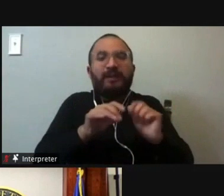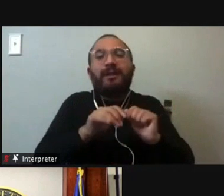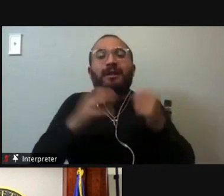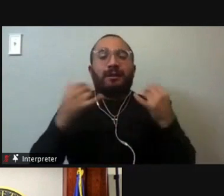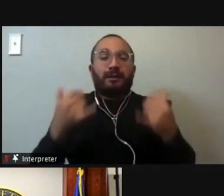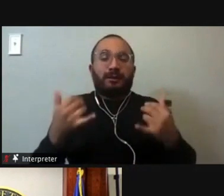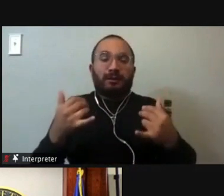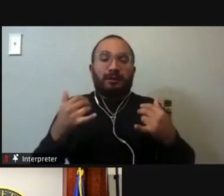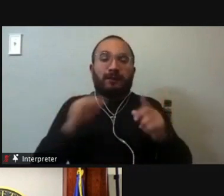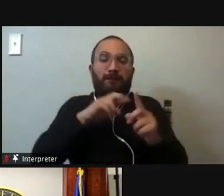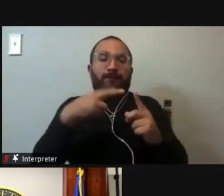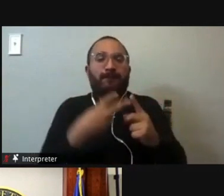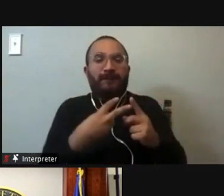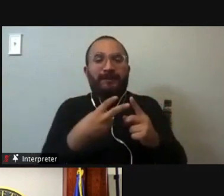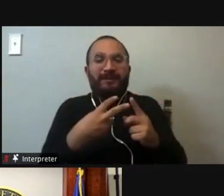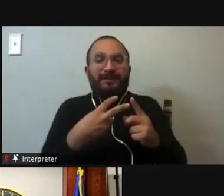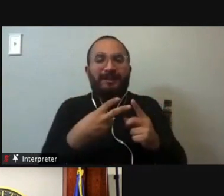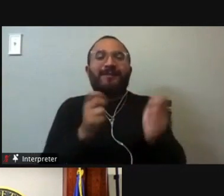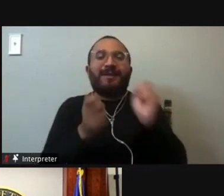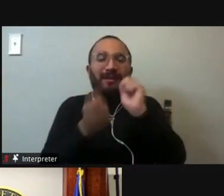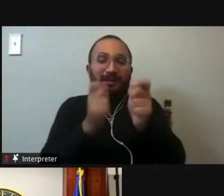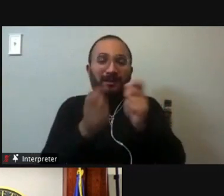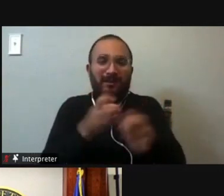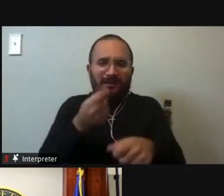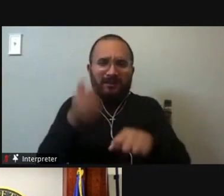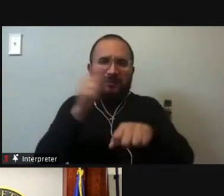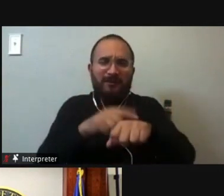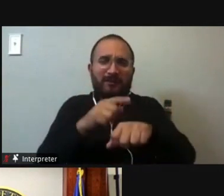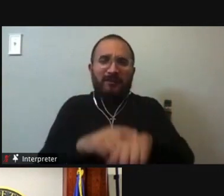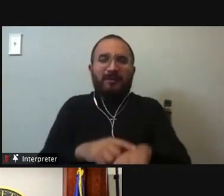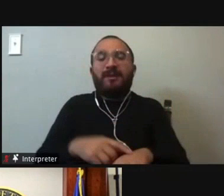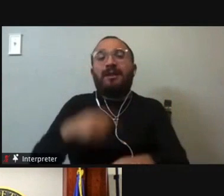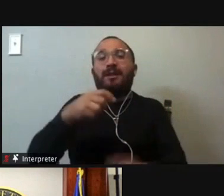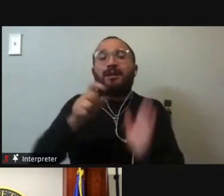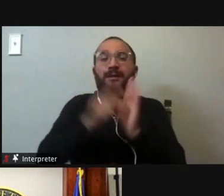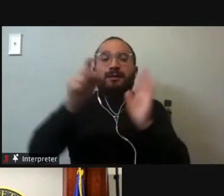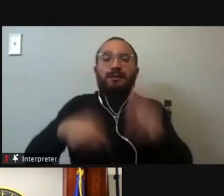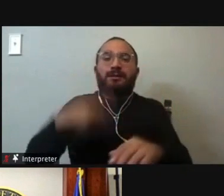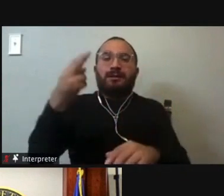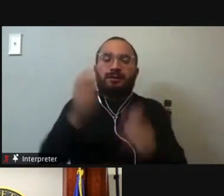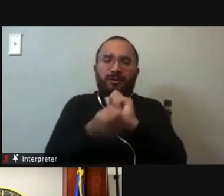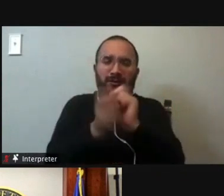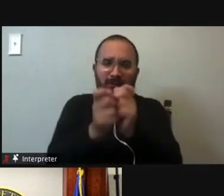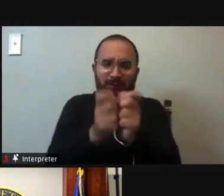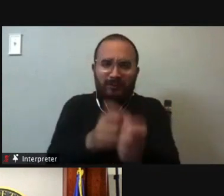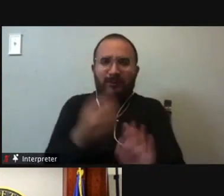Texas Constitution. It's been amended a few times in its history. And so in considering